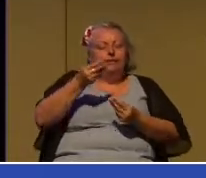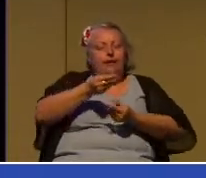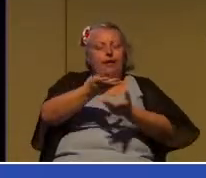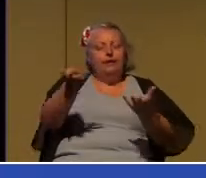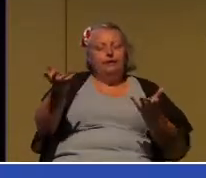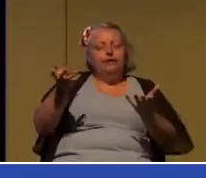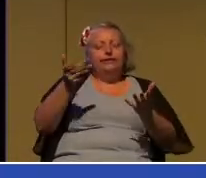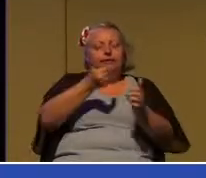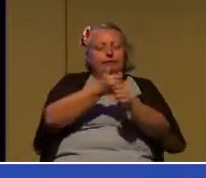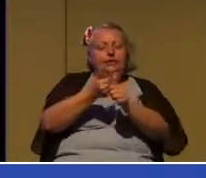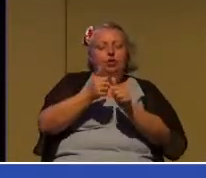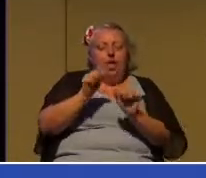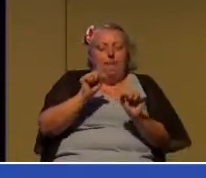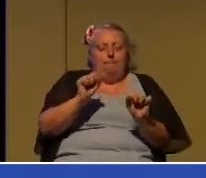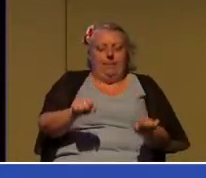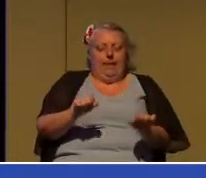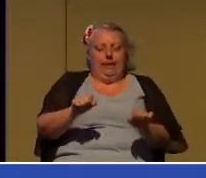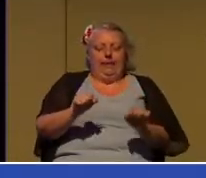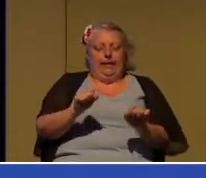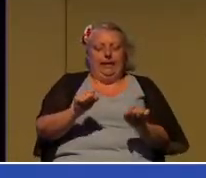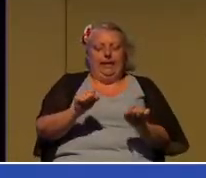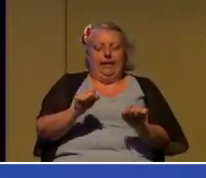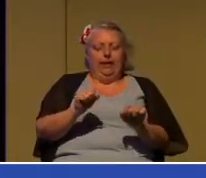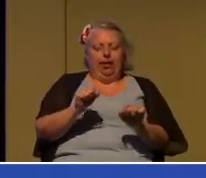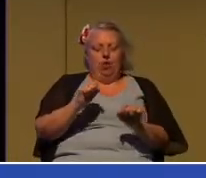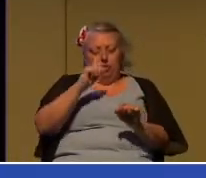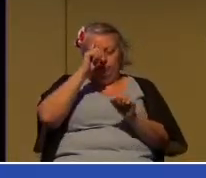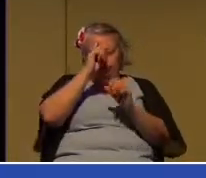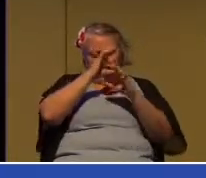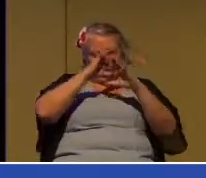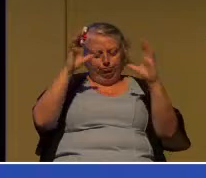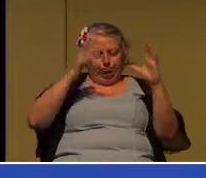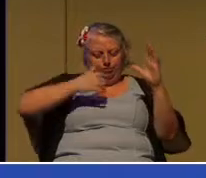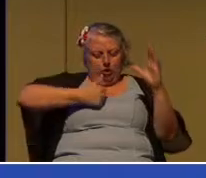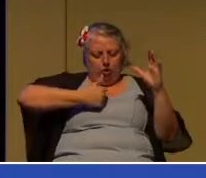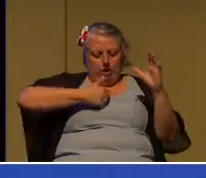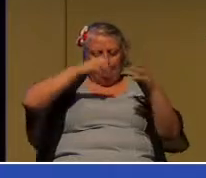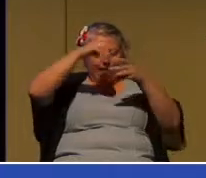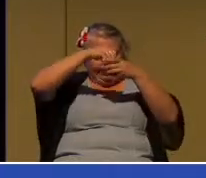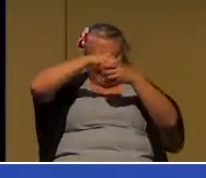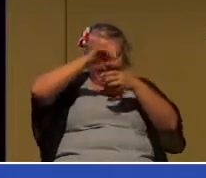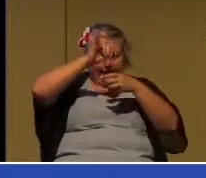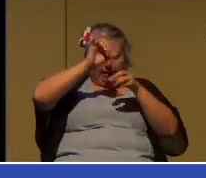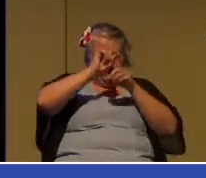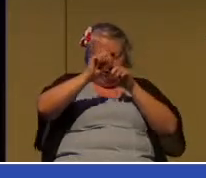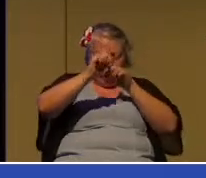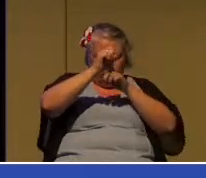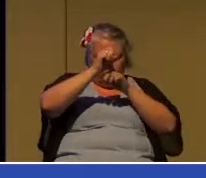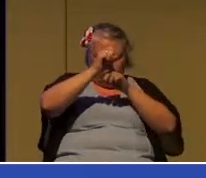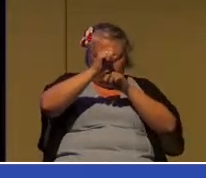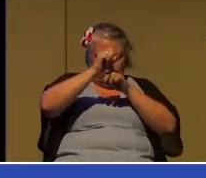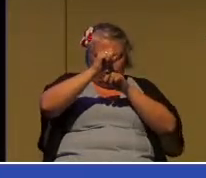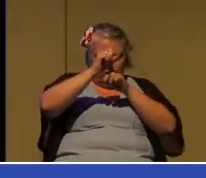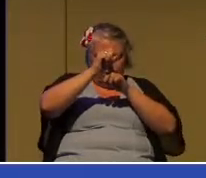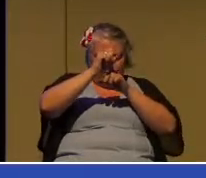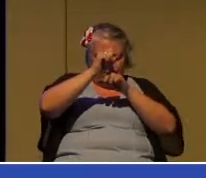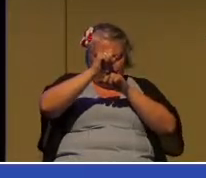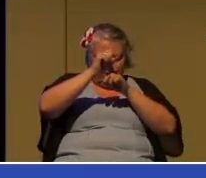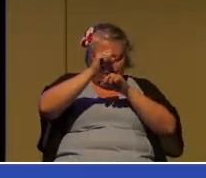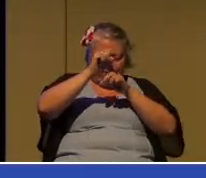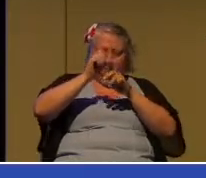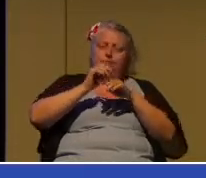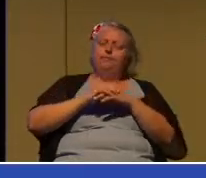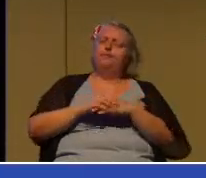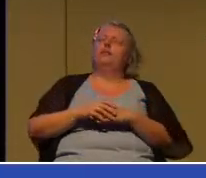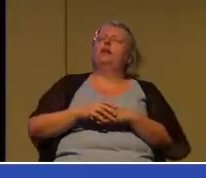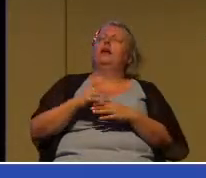so that in every way our lives will honor you and bless you. We pray that, Lord, in